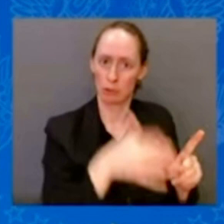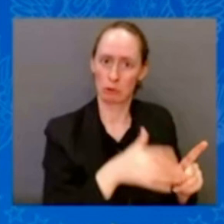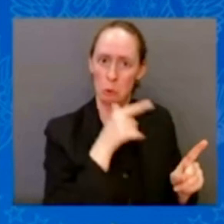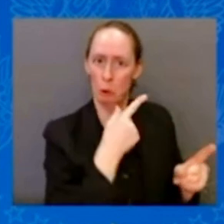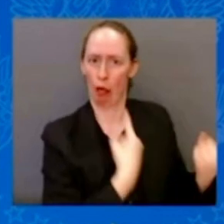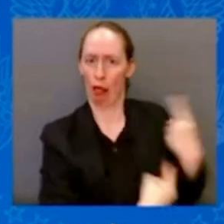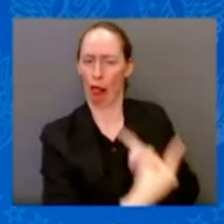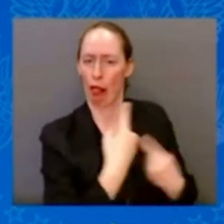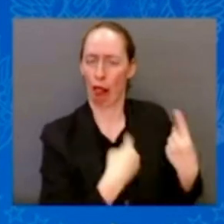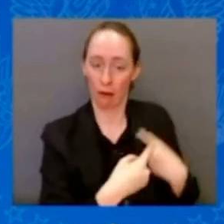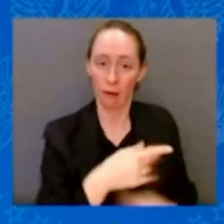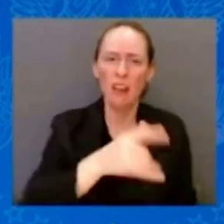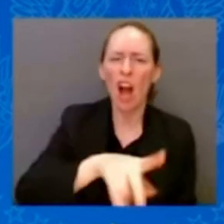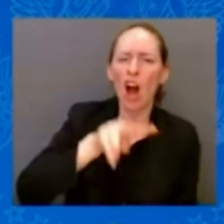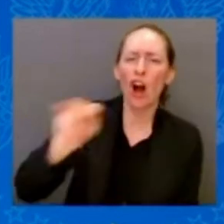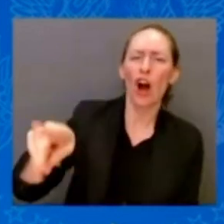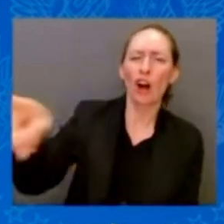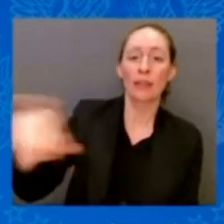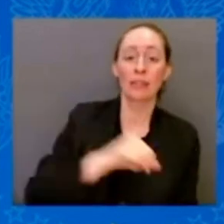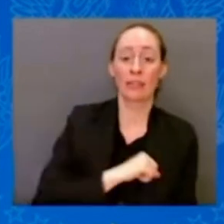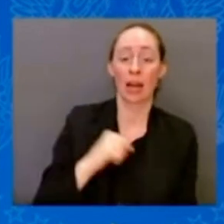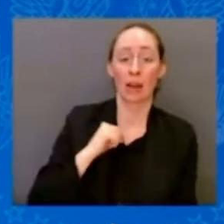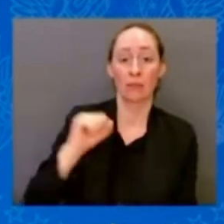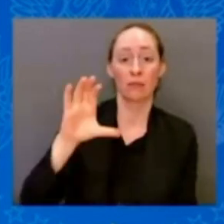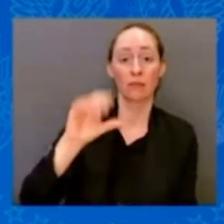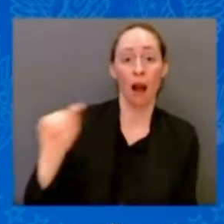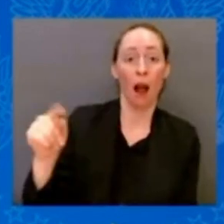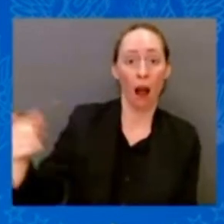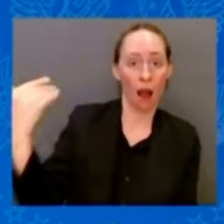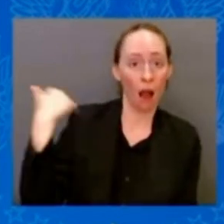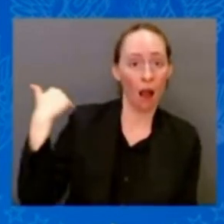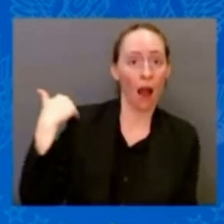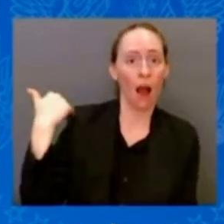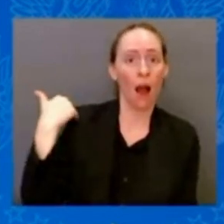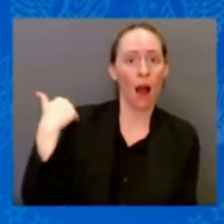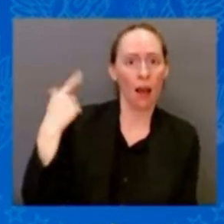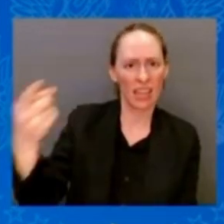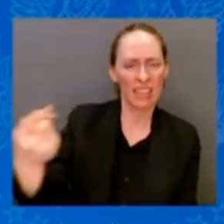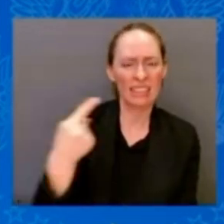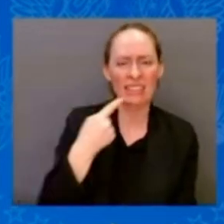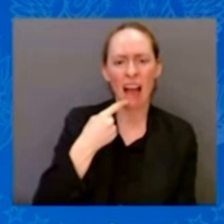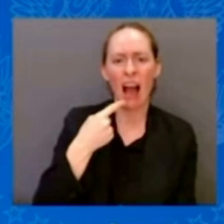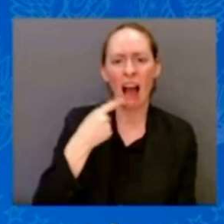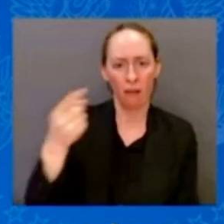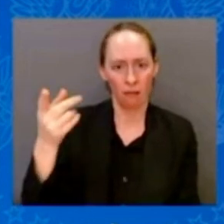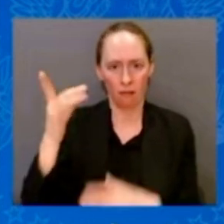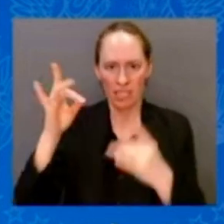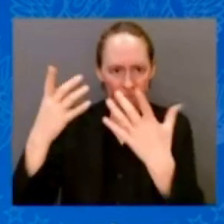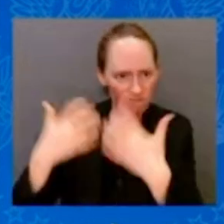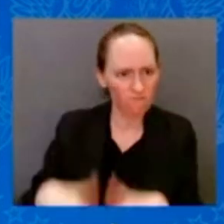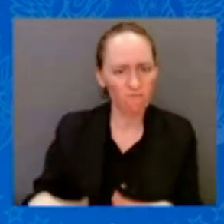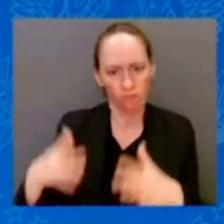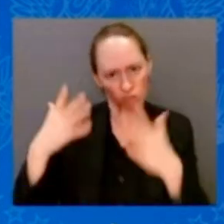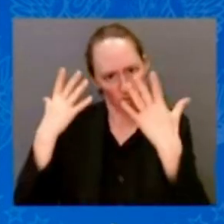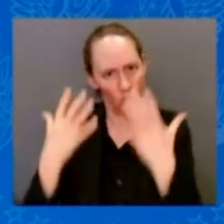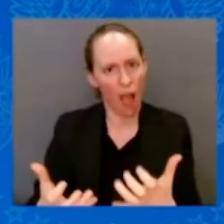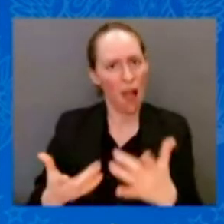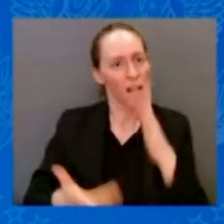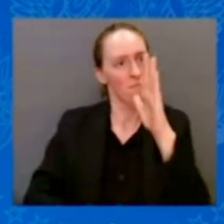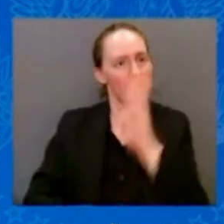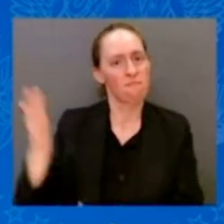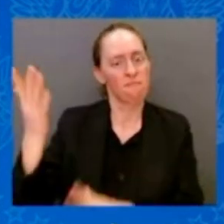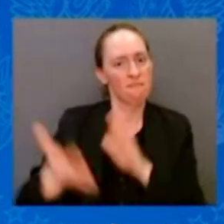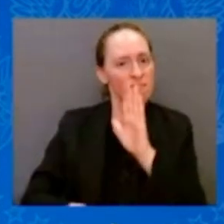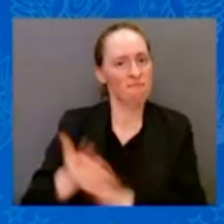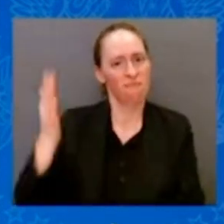a plan to sunset. Maybe he's changed his mind. Maybe he's seen the Lord. But — but he wanted a sunset,